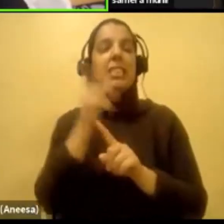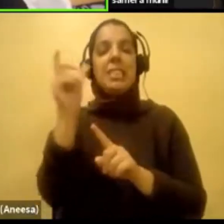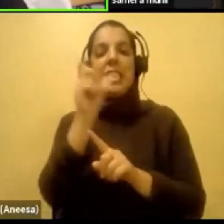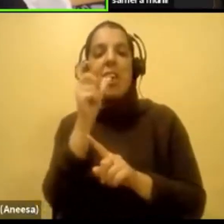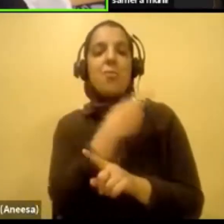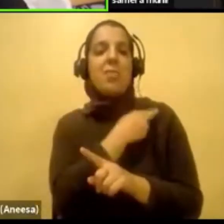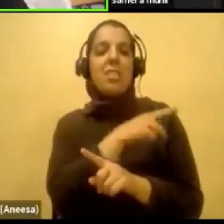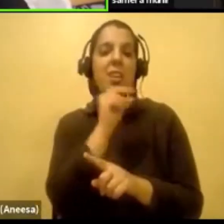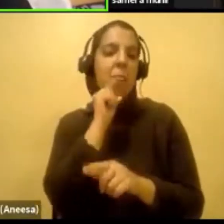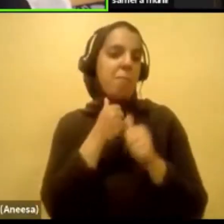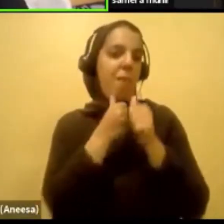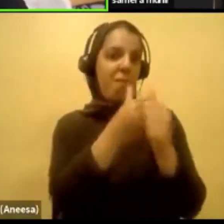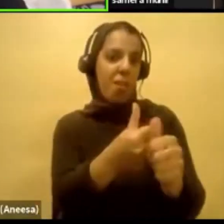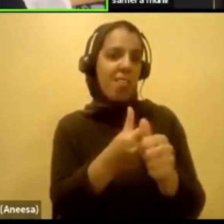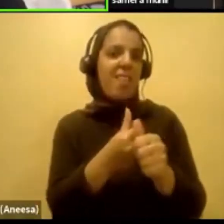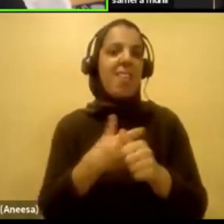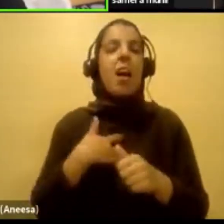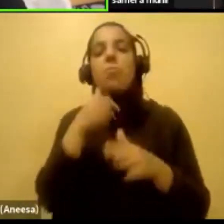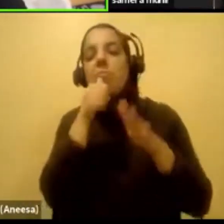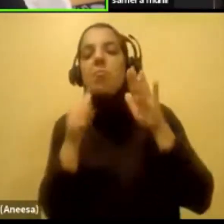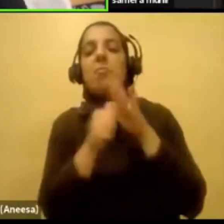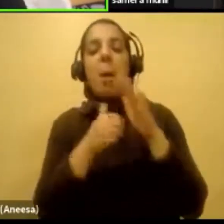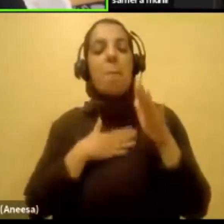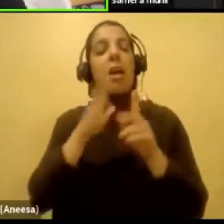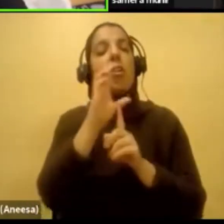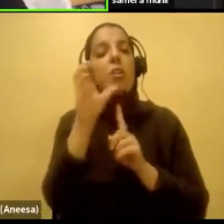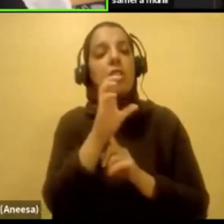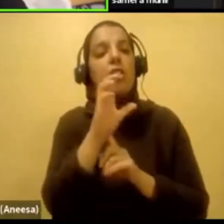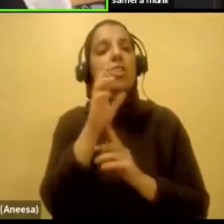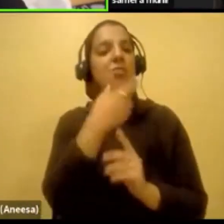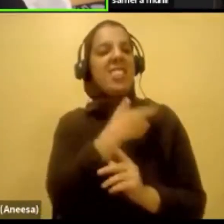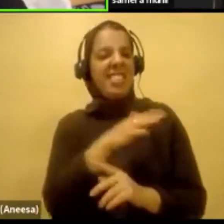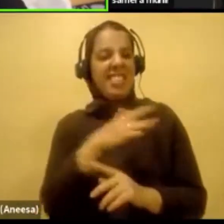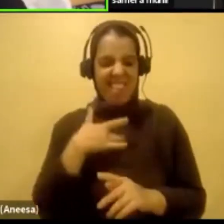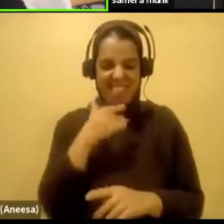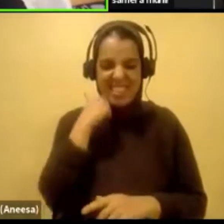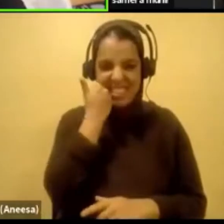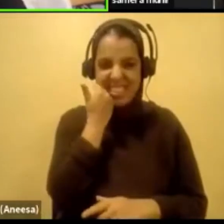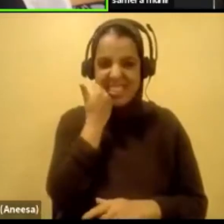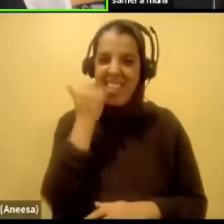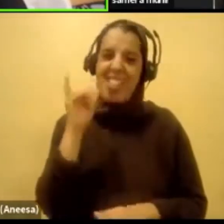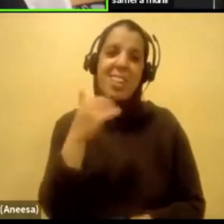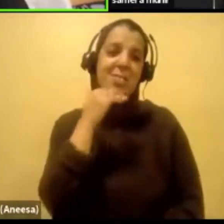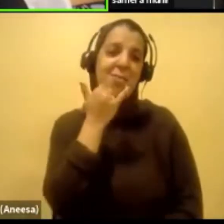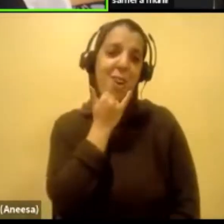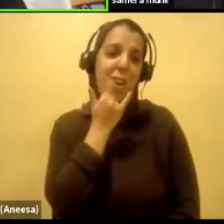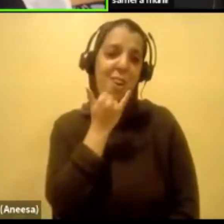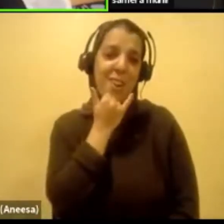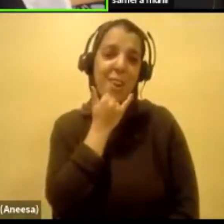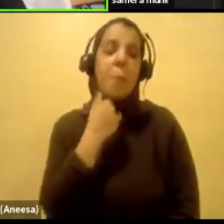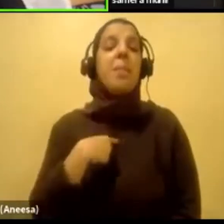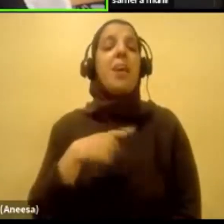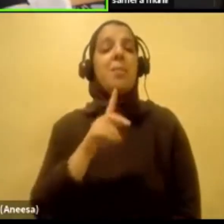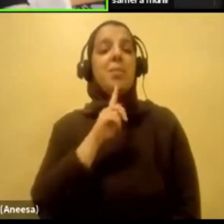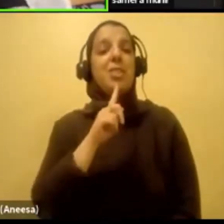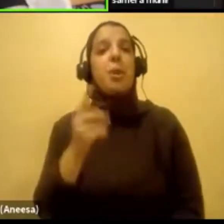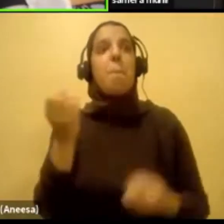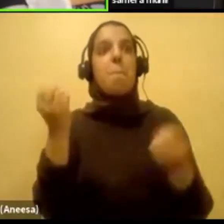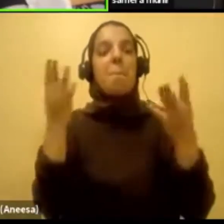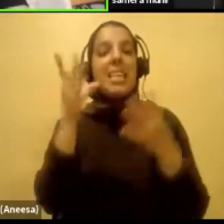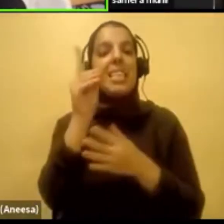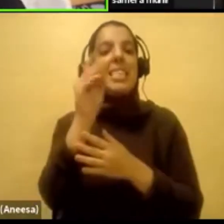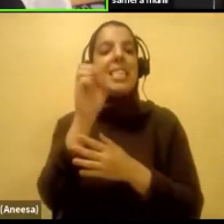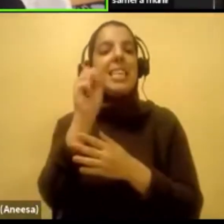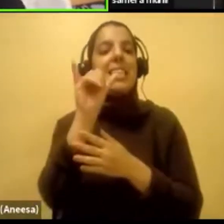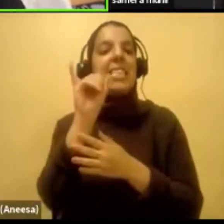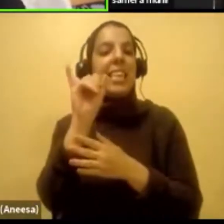hide my culture. I would hide my religion out of shame. And that's really, really wrong. And I'm sure tons of basic kids out there can relate to that,